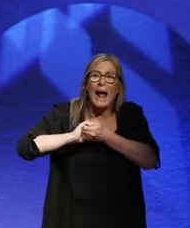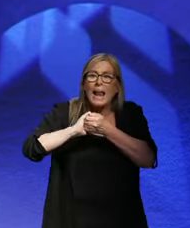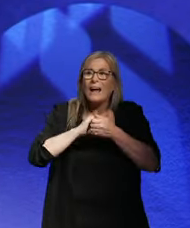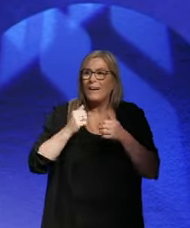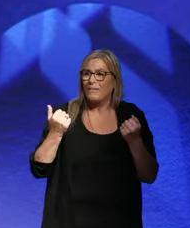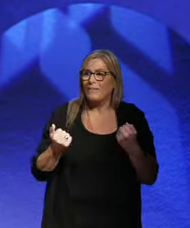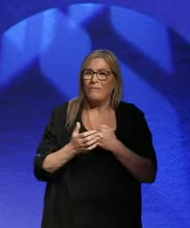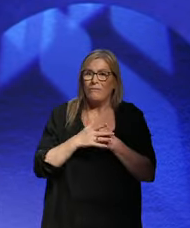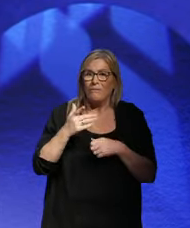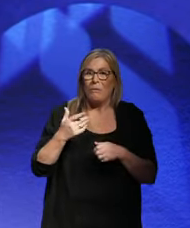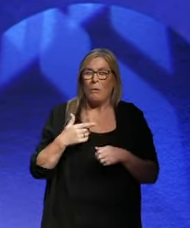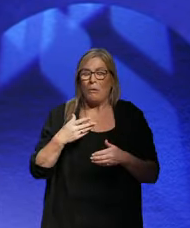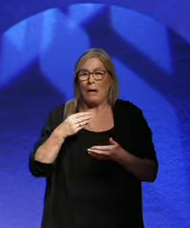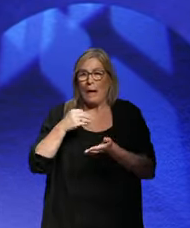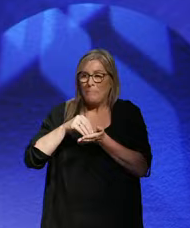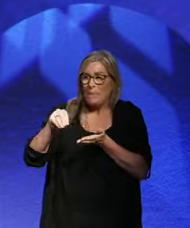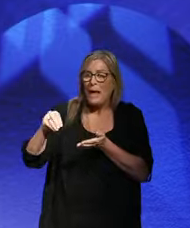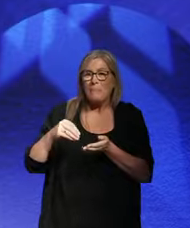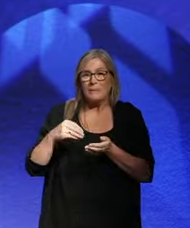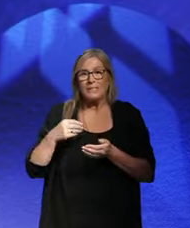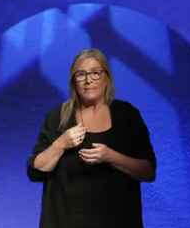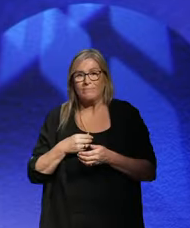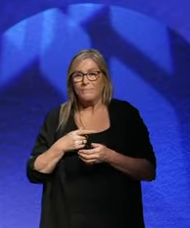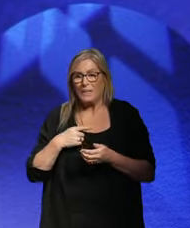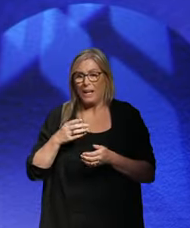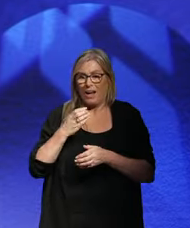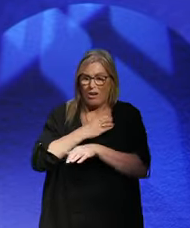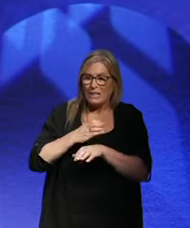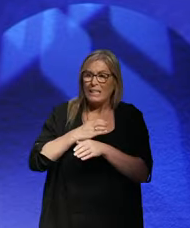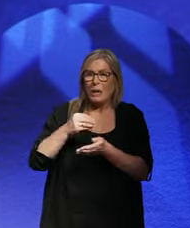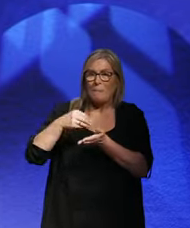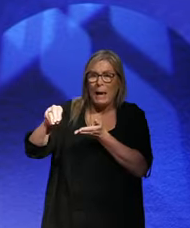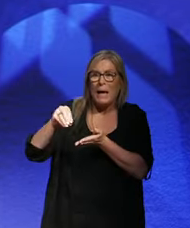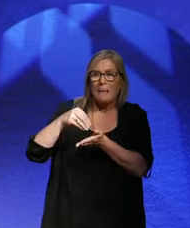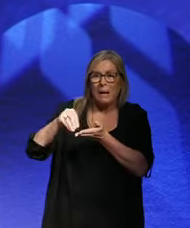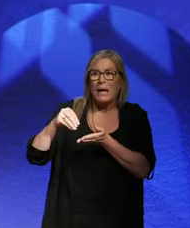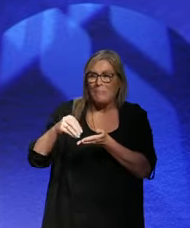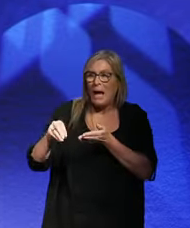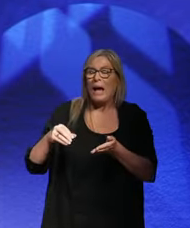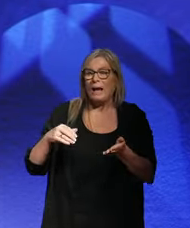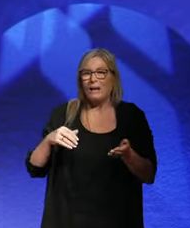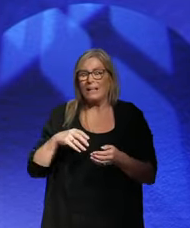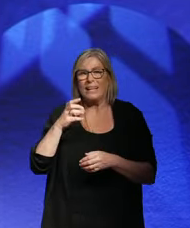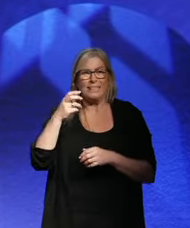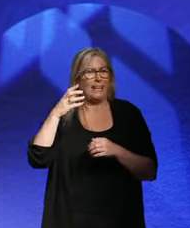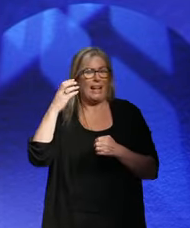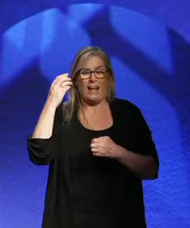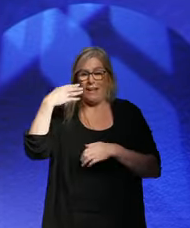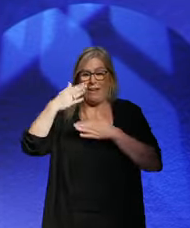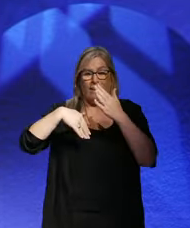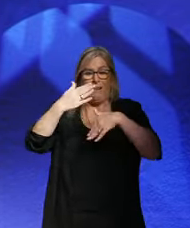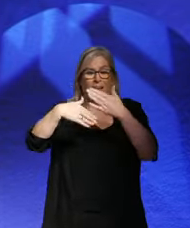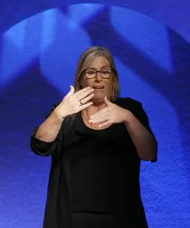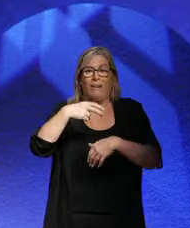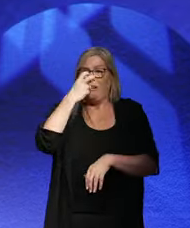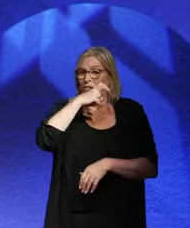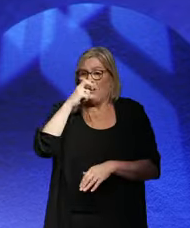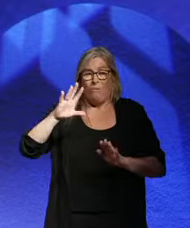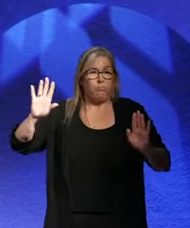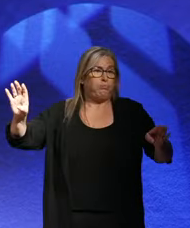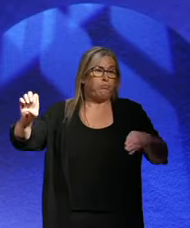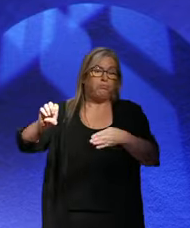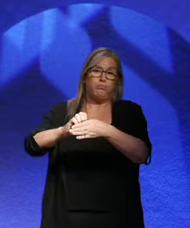holiday and the allies did. They kept giving them payment holidays. And the French said, look, we've had enough of this,